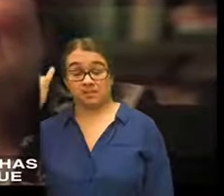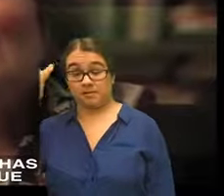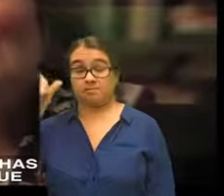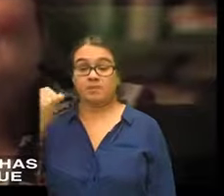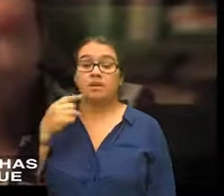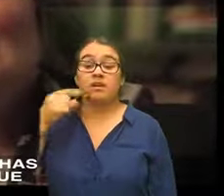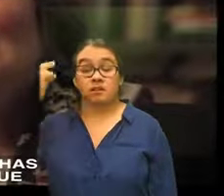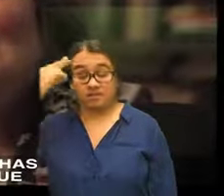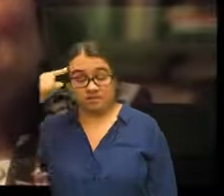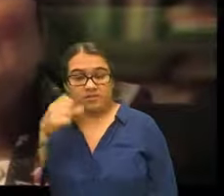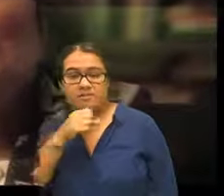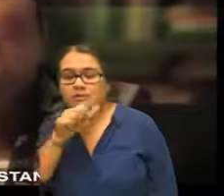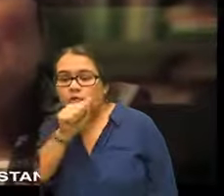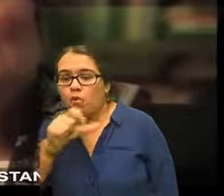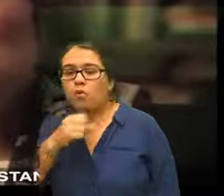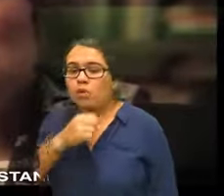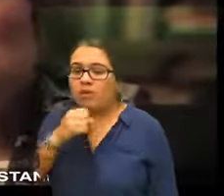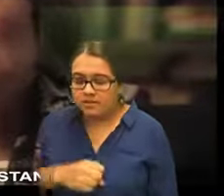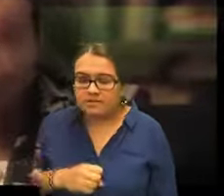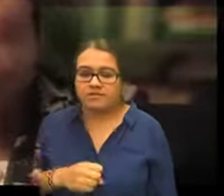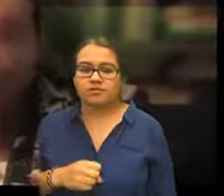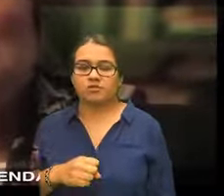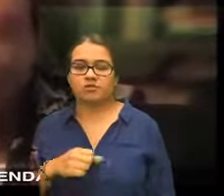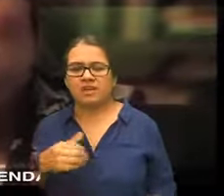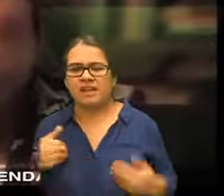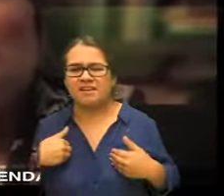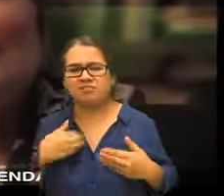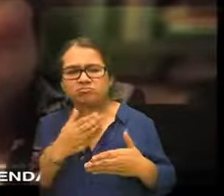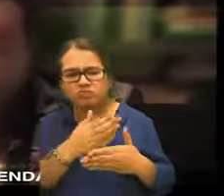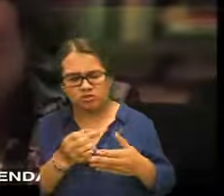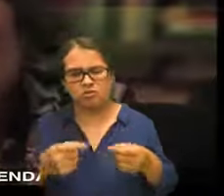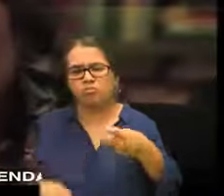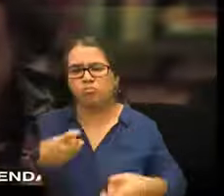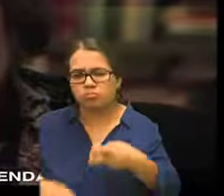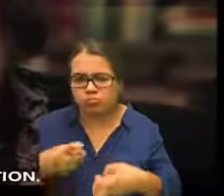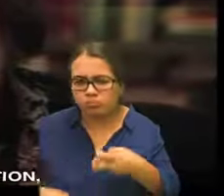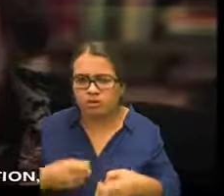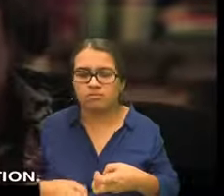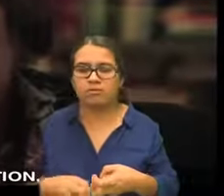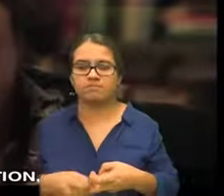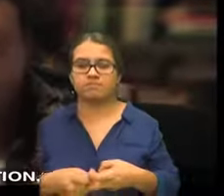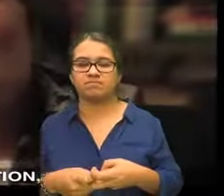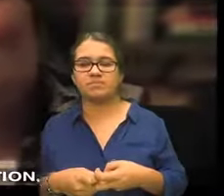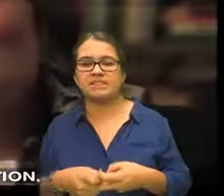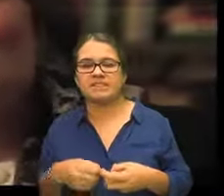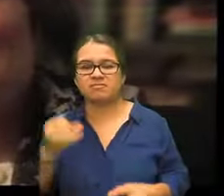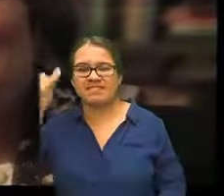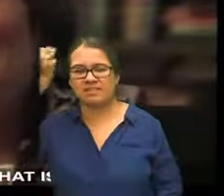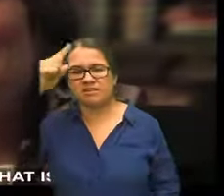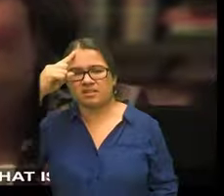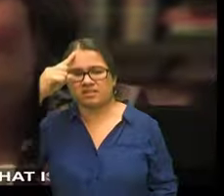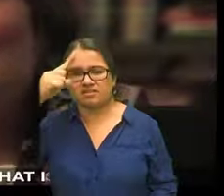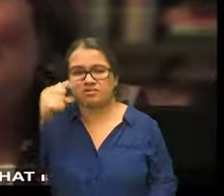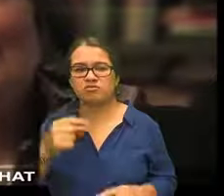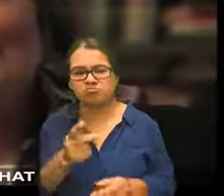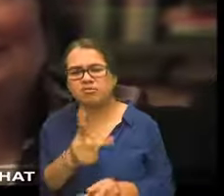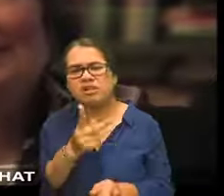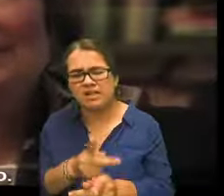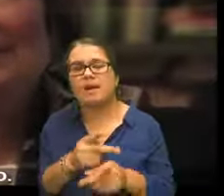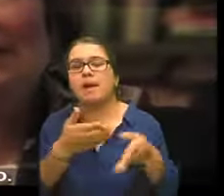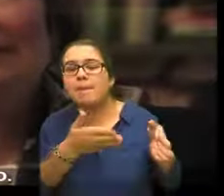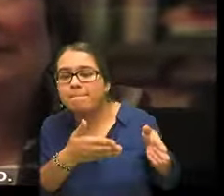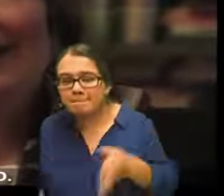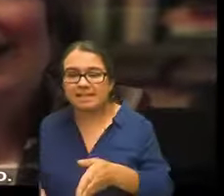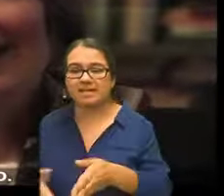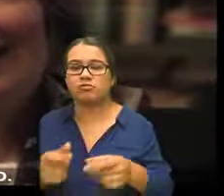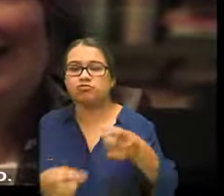age has some major issue that people understand as a kind of an agenda for that generation a major problem that is to